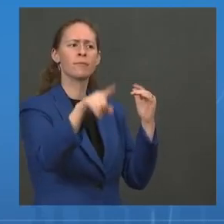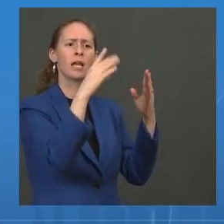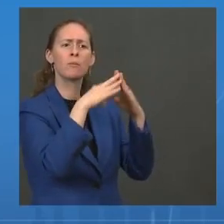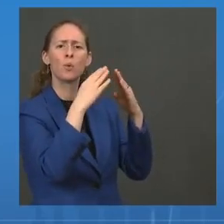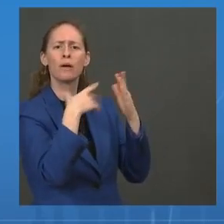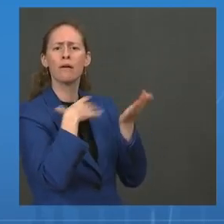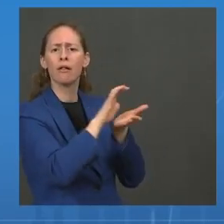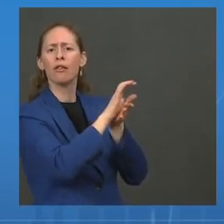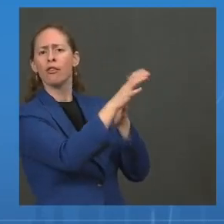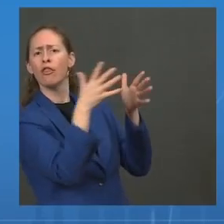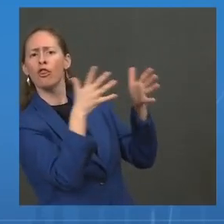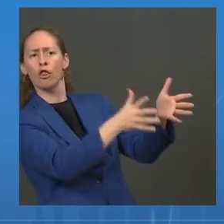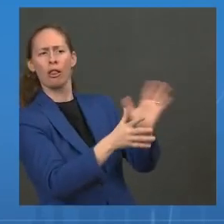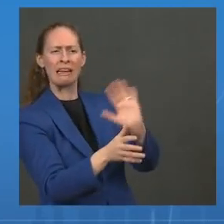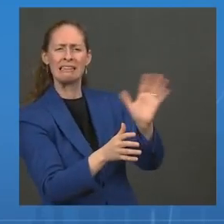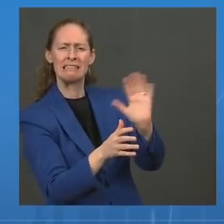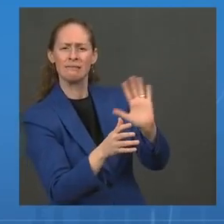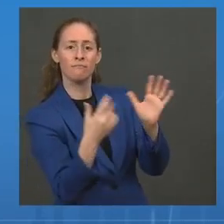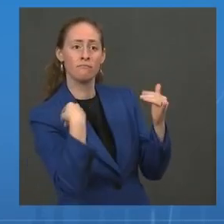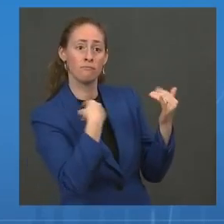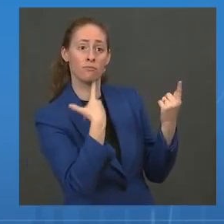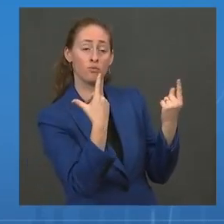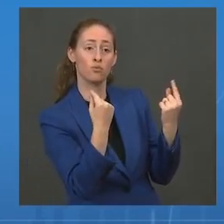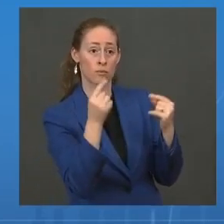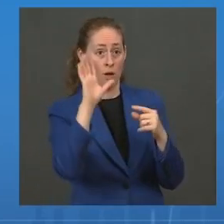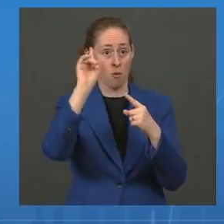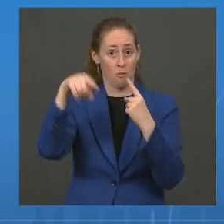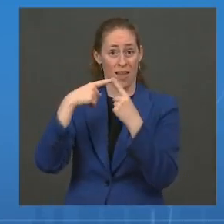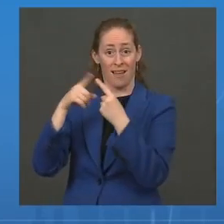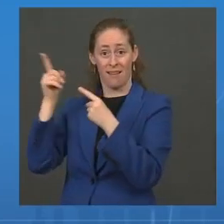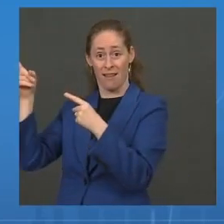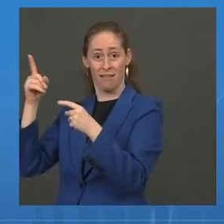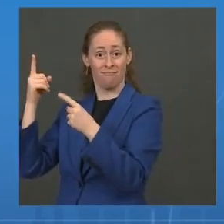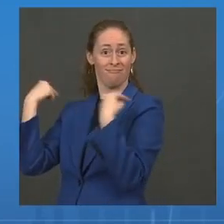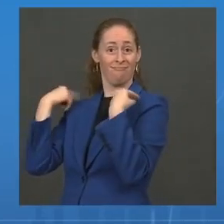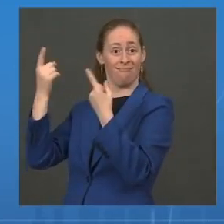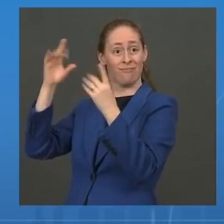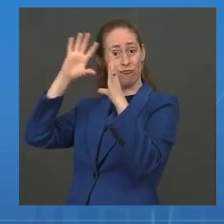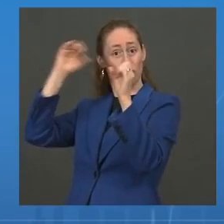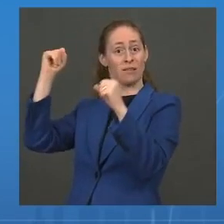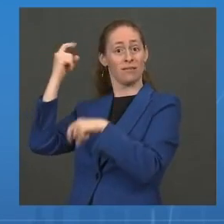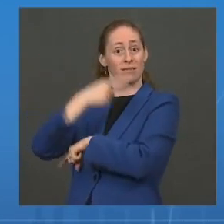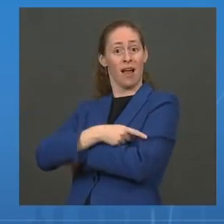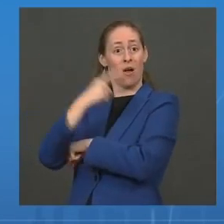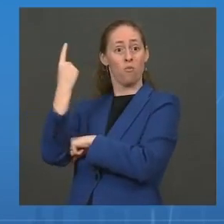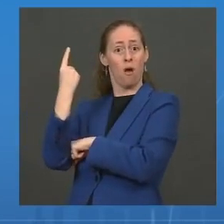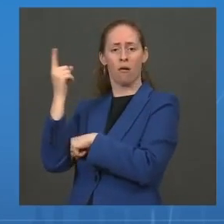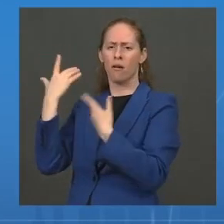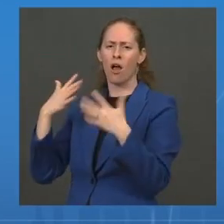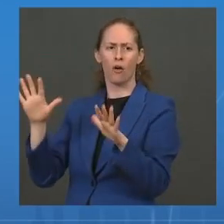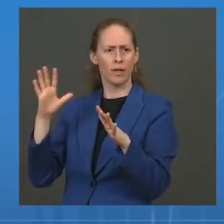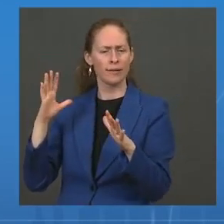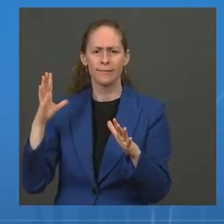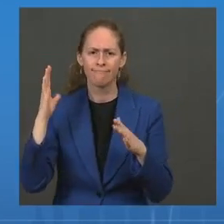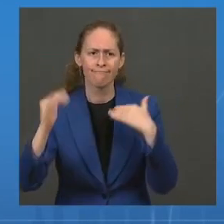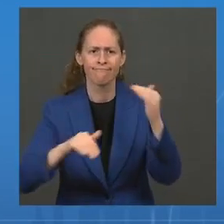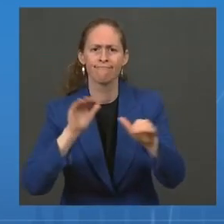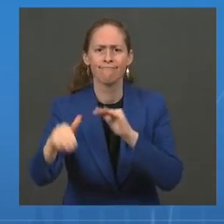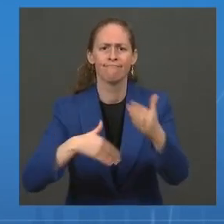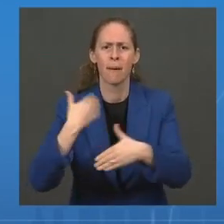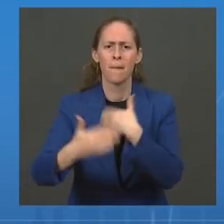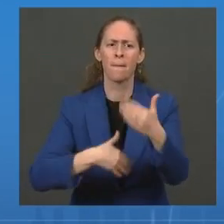on his first full day in office, the President took historic steps to center our COVID-19 response around equity,